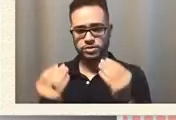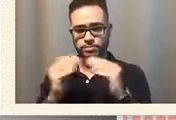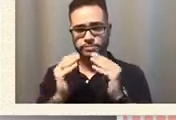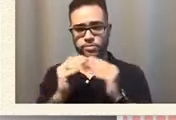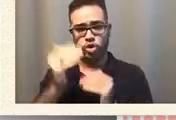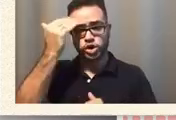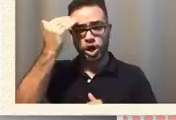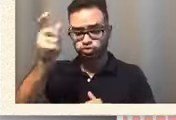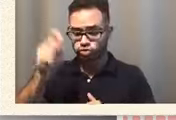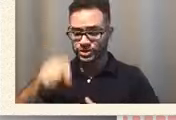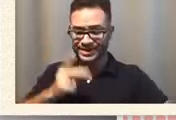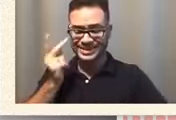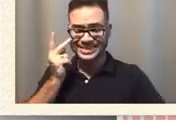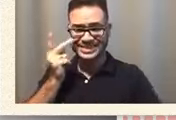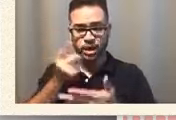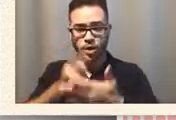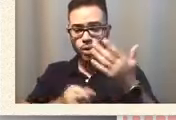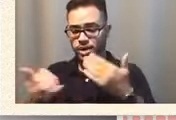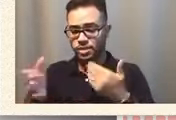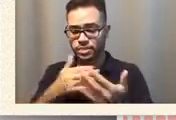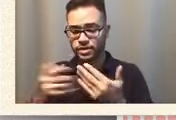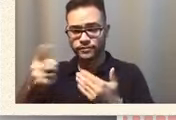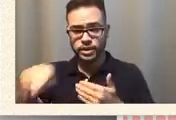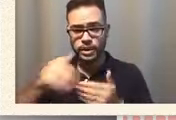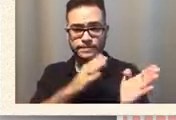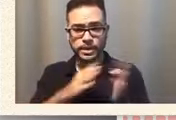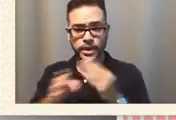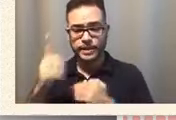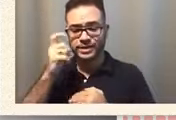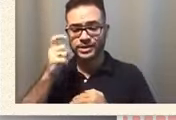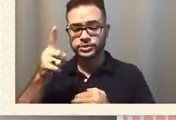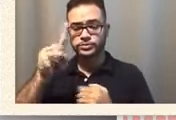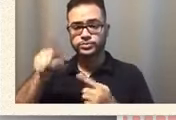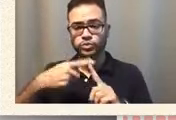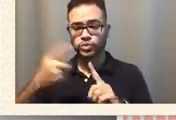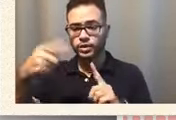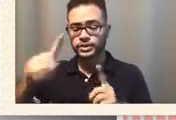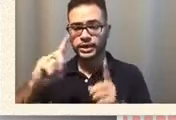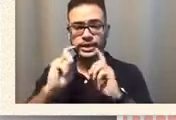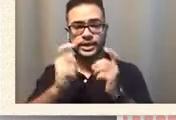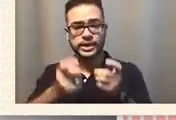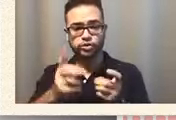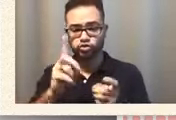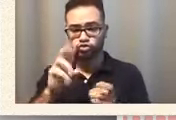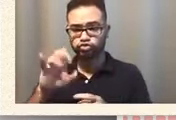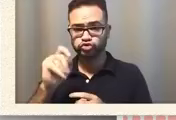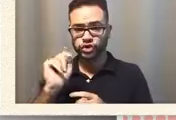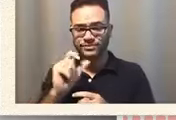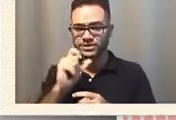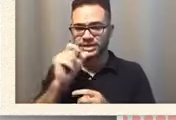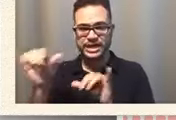plan because when you give them when they give you a draft that draft should not be the same iep that you had in